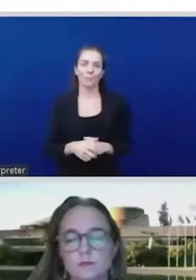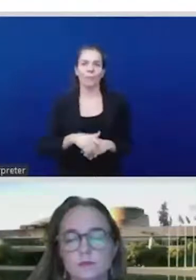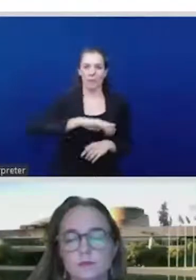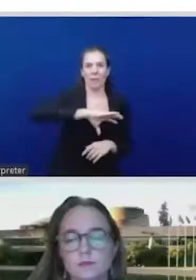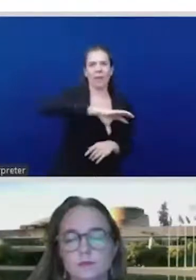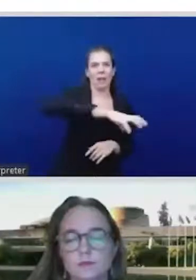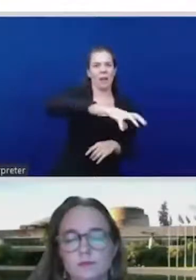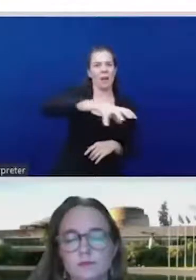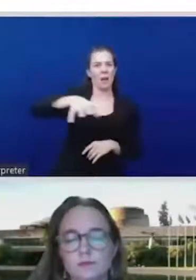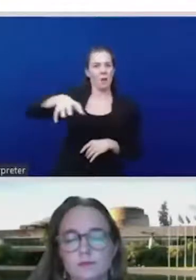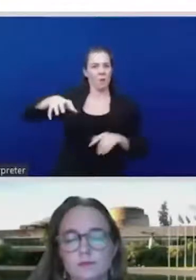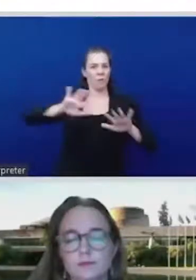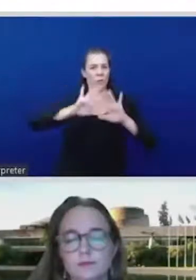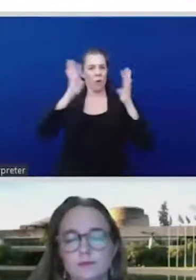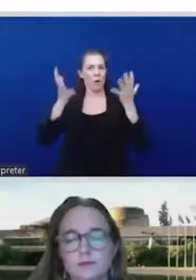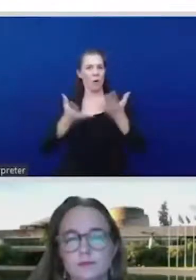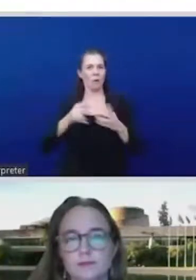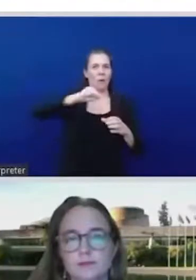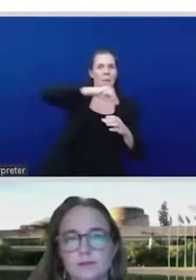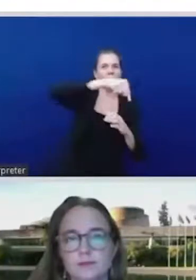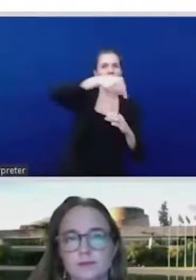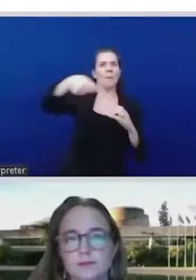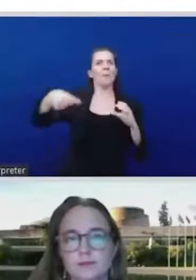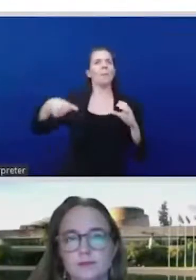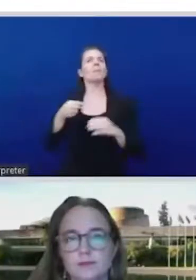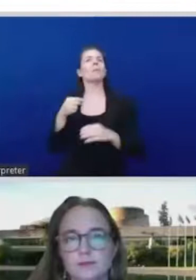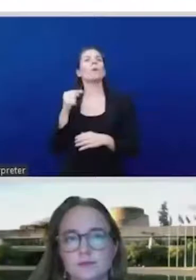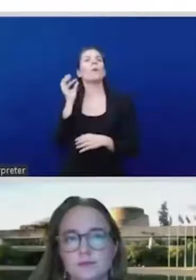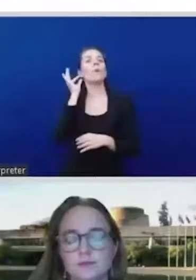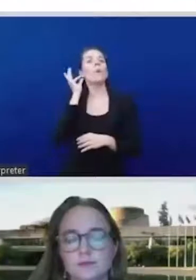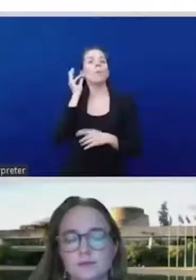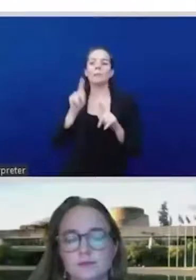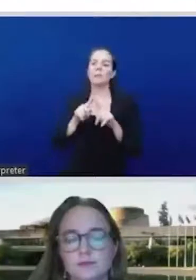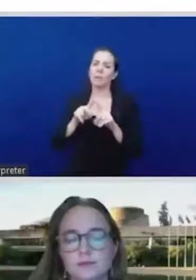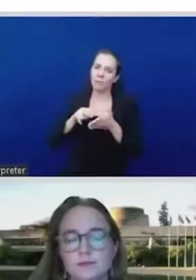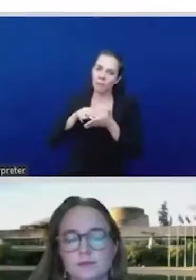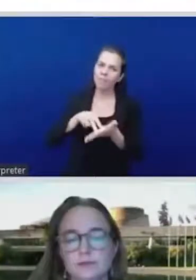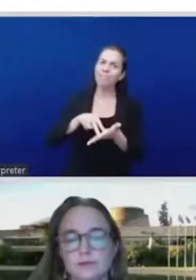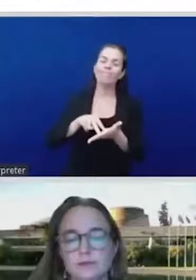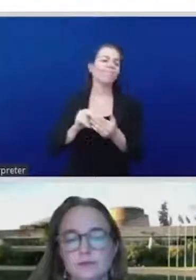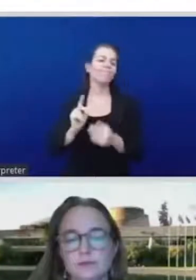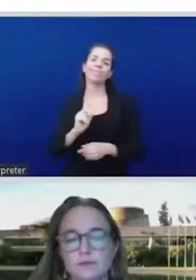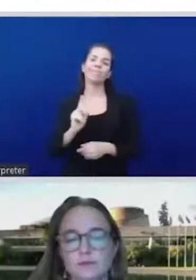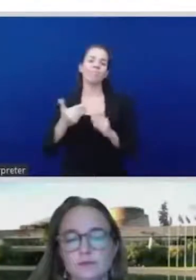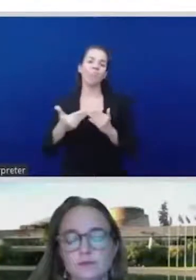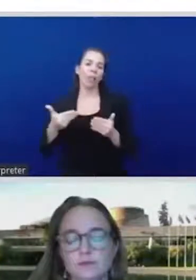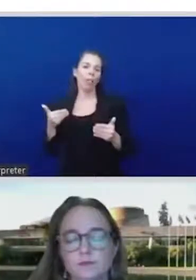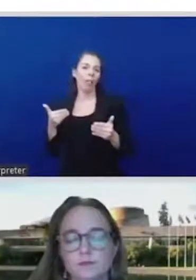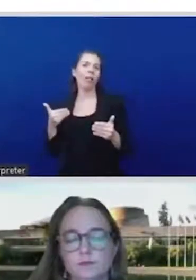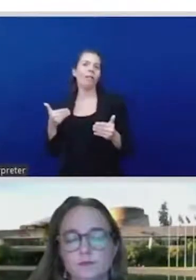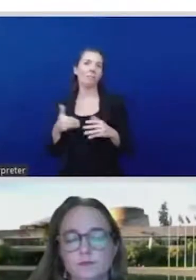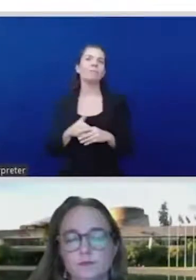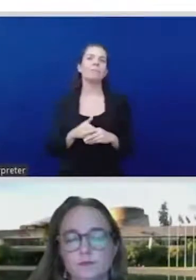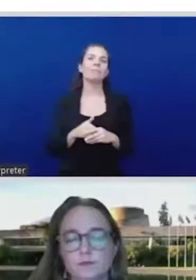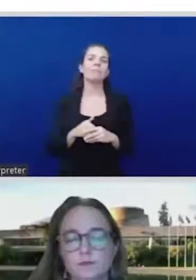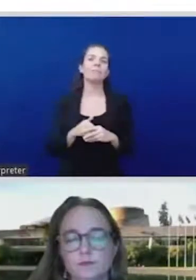is safe until everyone is safe, but it doesn't happen in practice. We've seen unseemly vaccine grabs by the rich nations. We've seen the rich